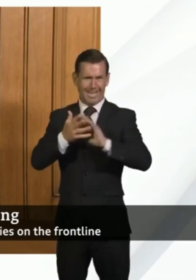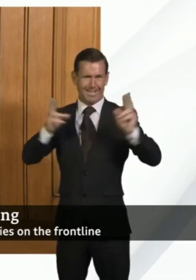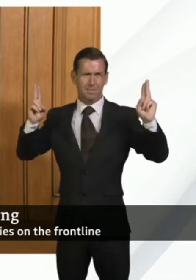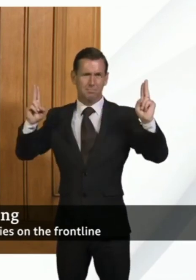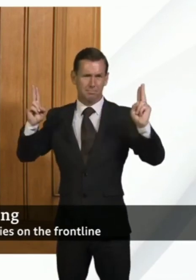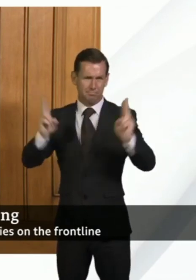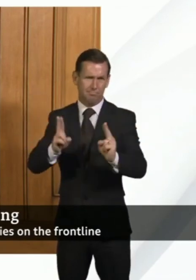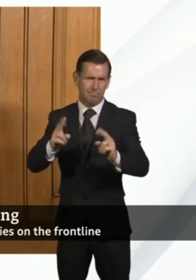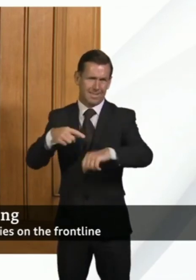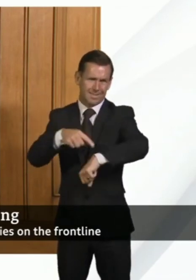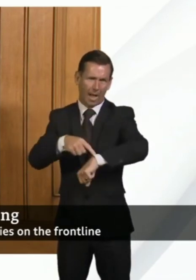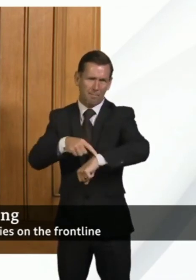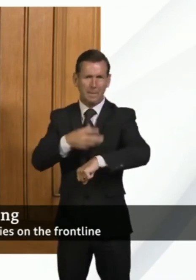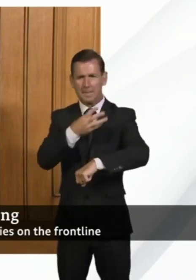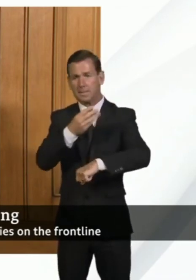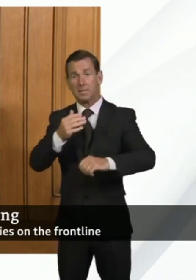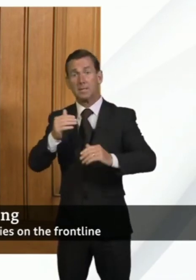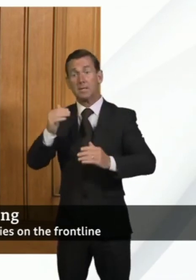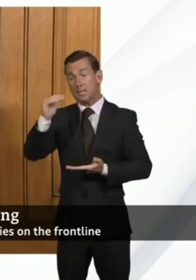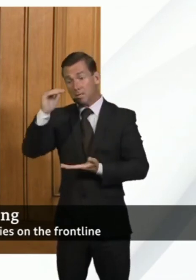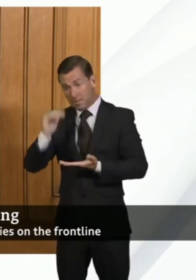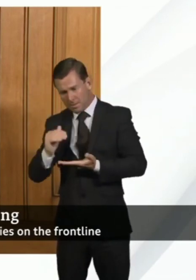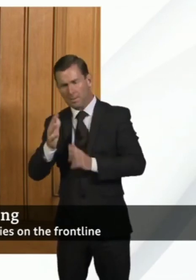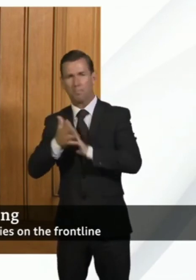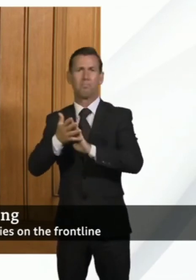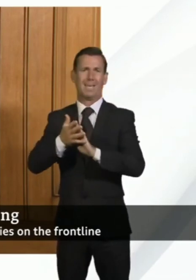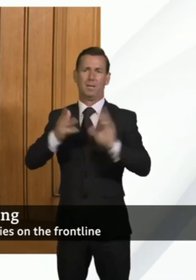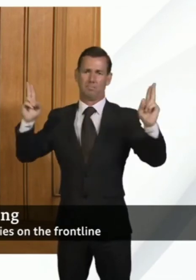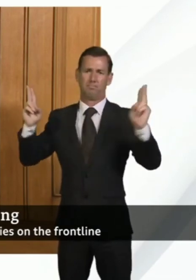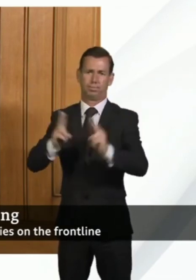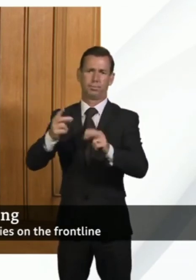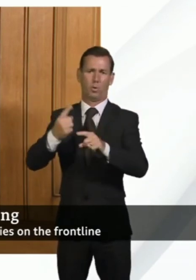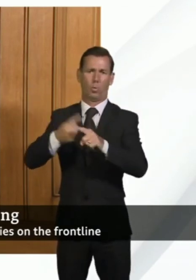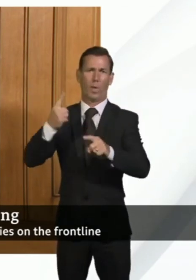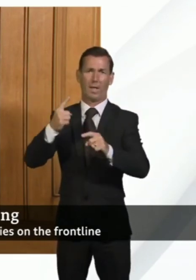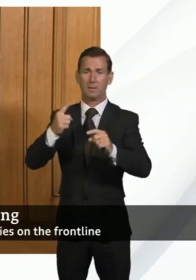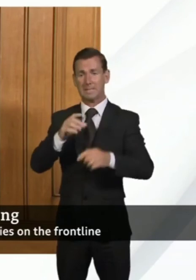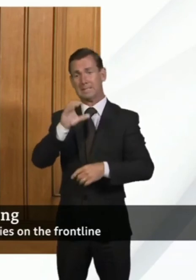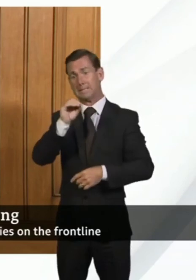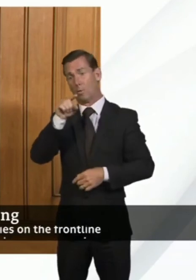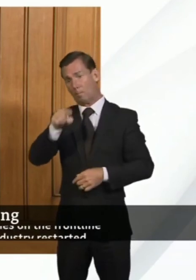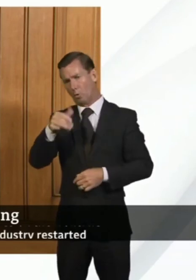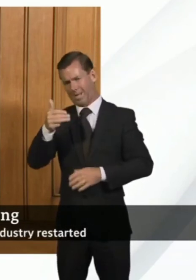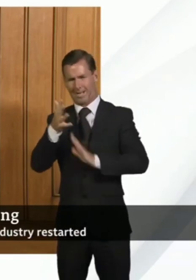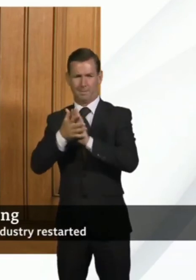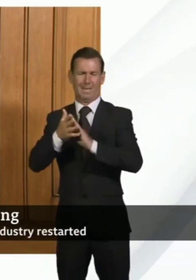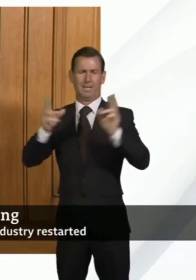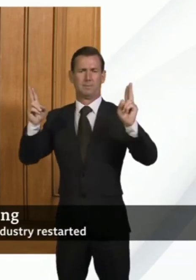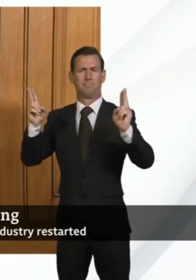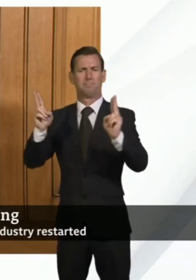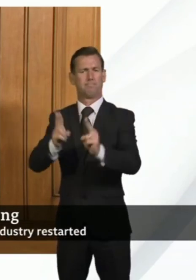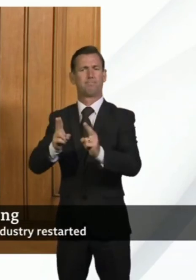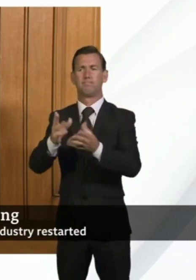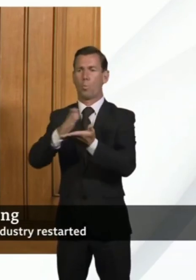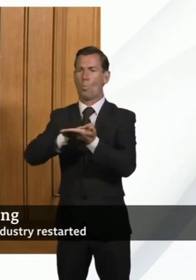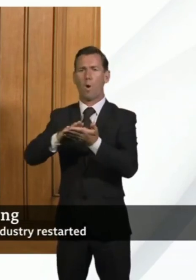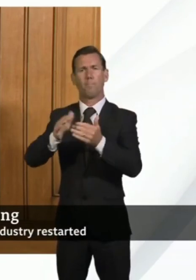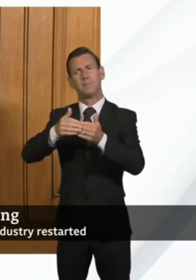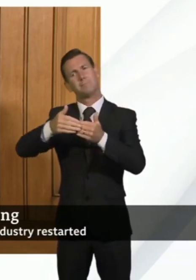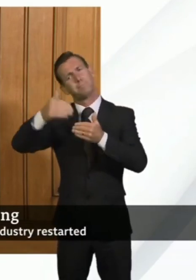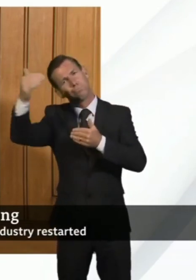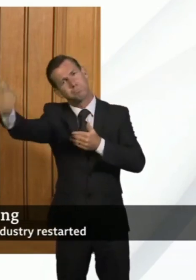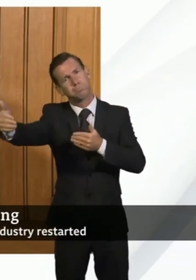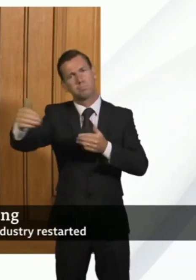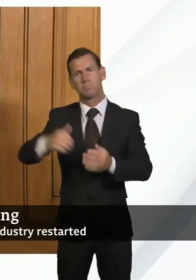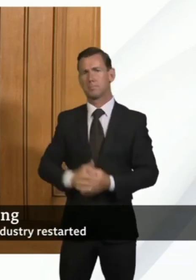time you will we will see reductions in the number of infection in the community I think that's a really important point to make secondly as I've